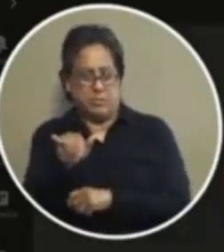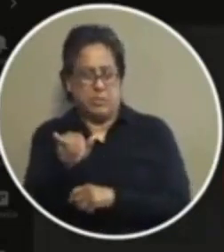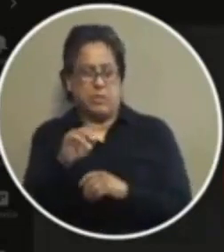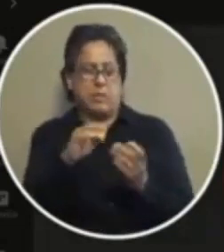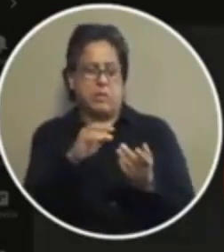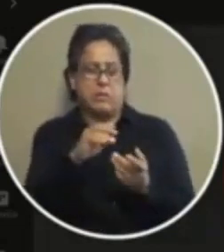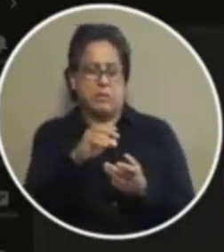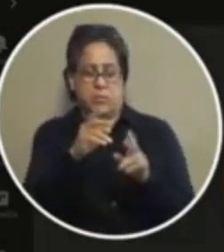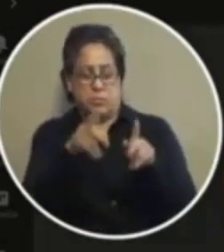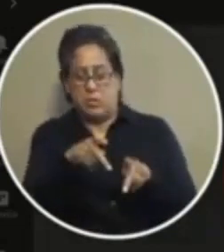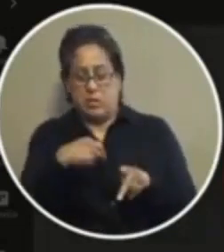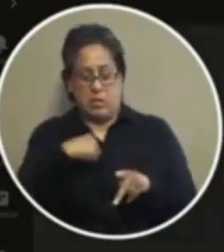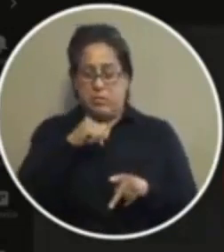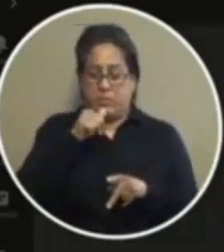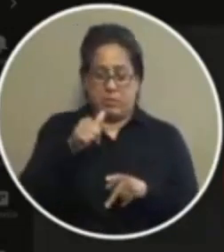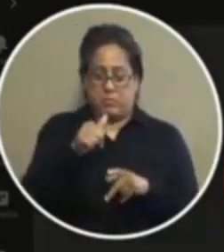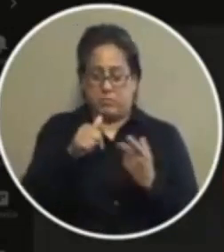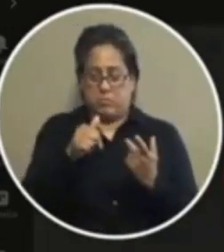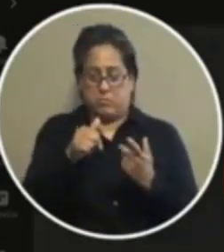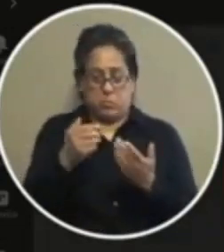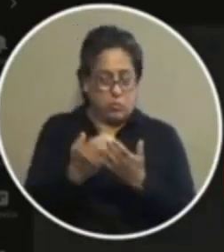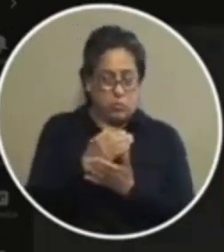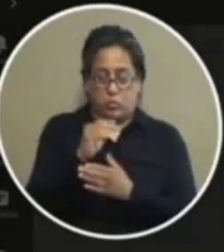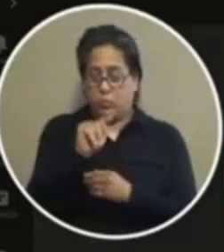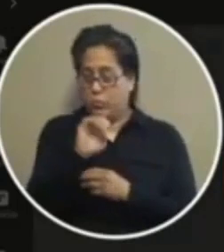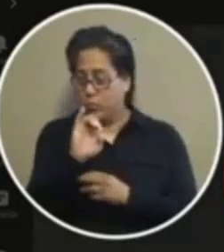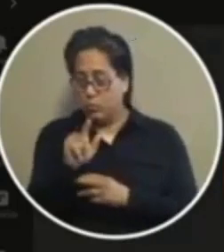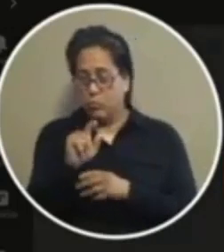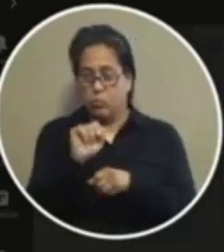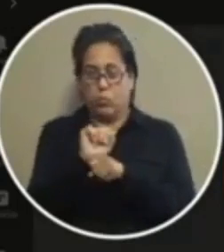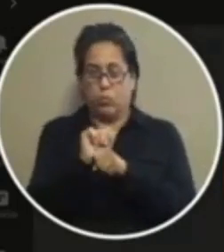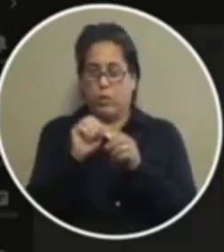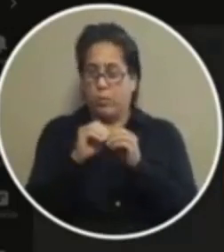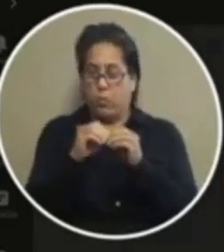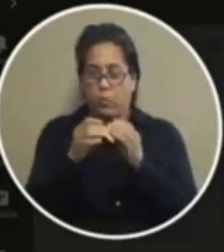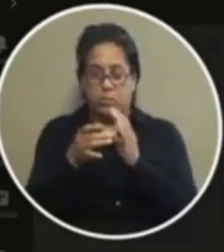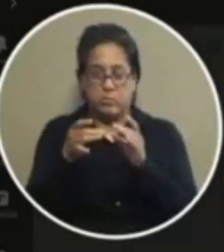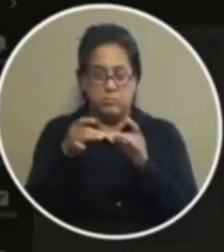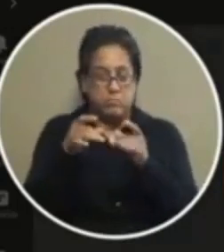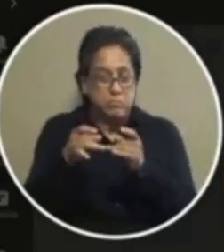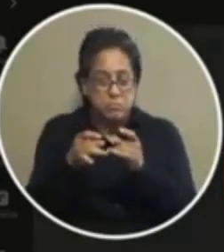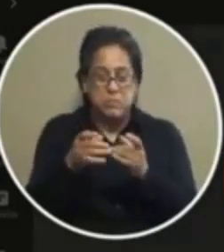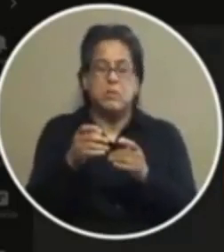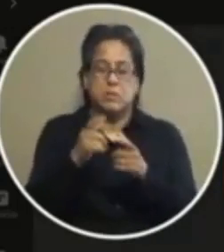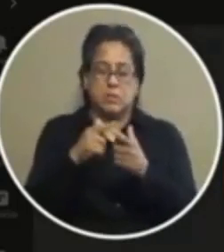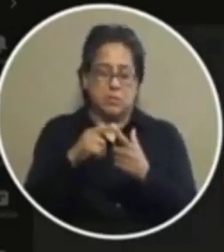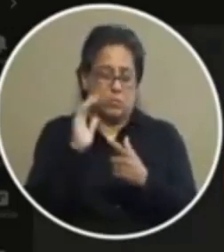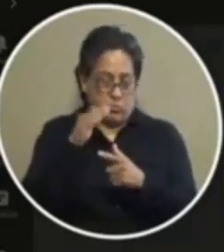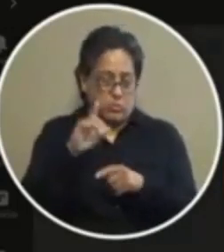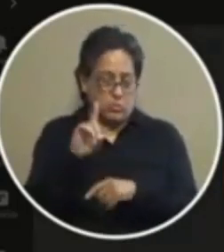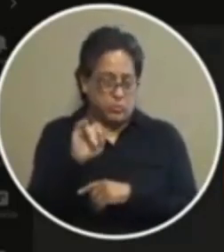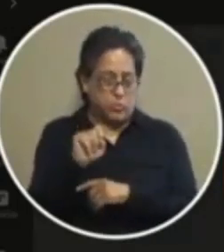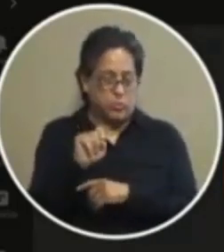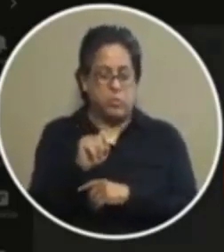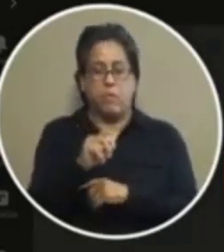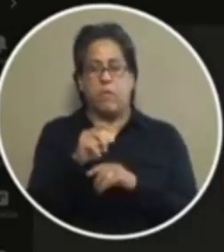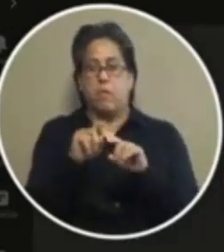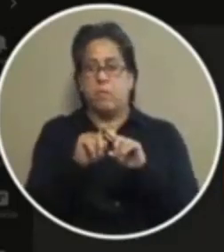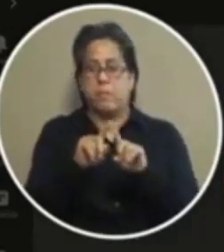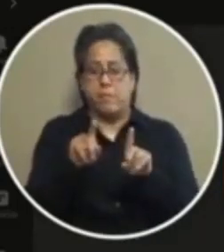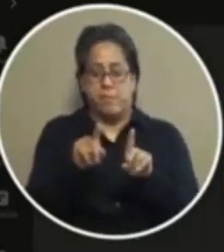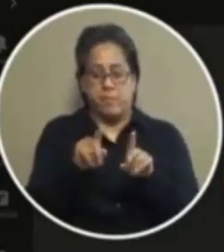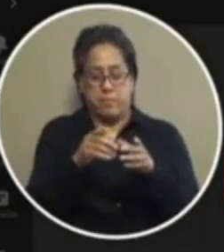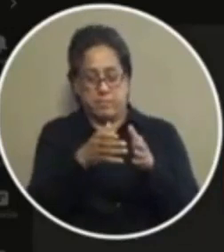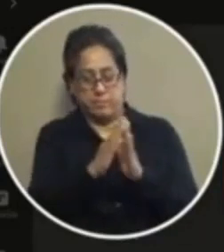jail i'm not against a new tool if it helps us work more efficiently that is what we would do but uh we've